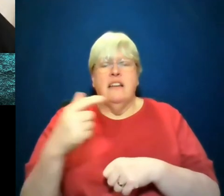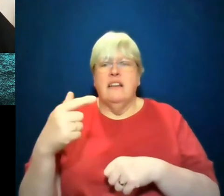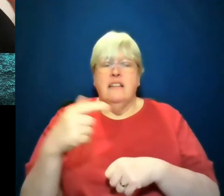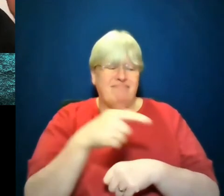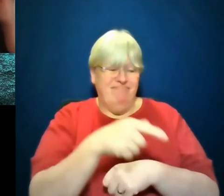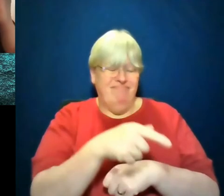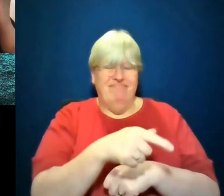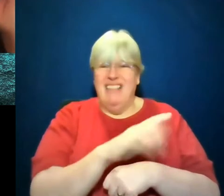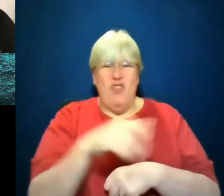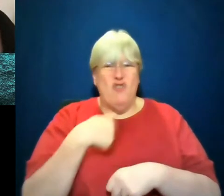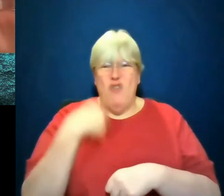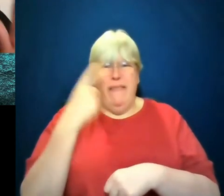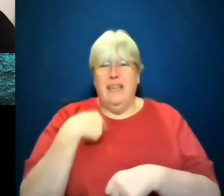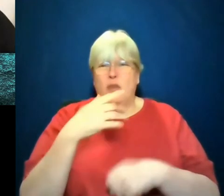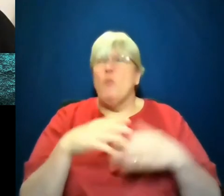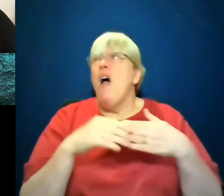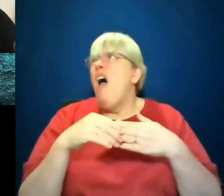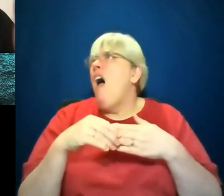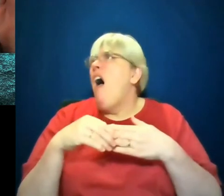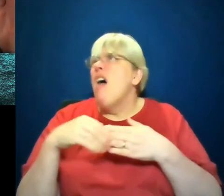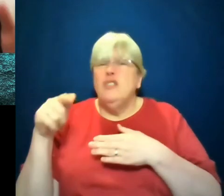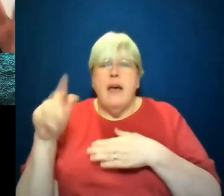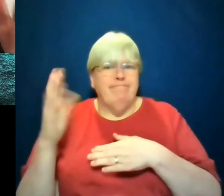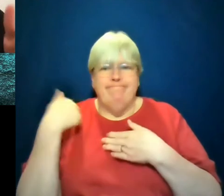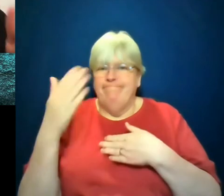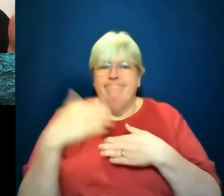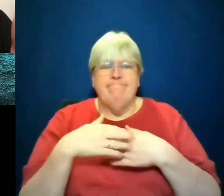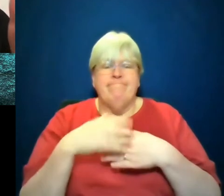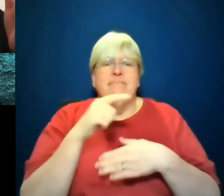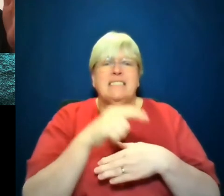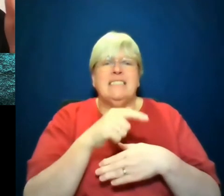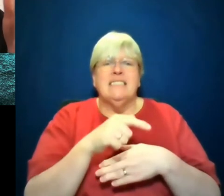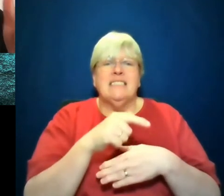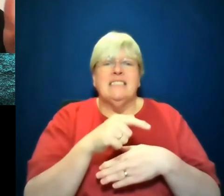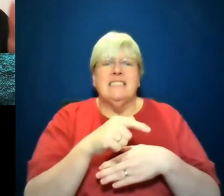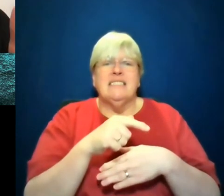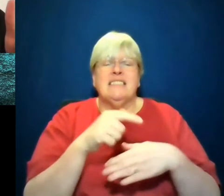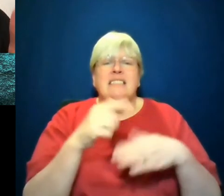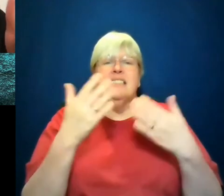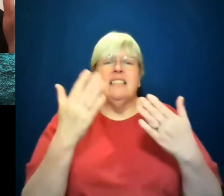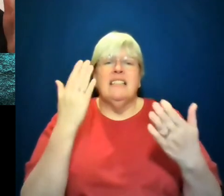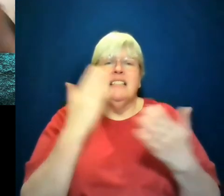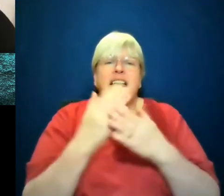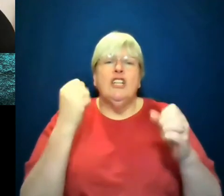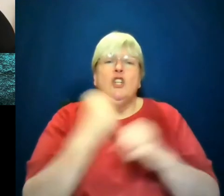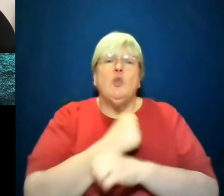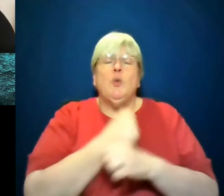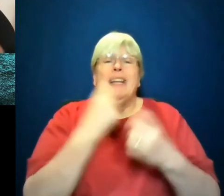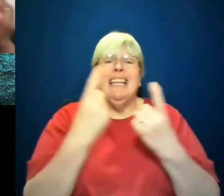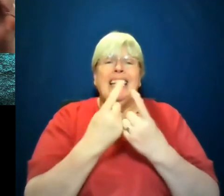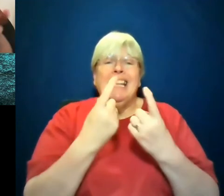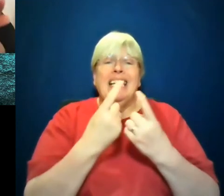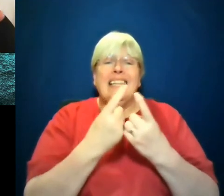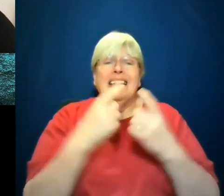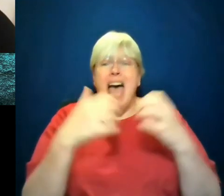Like nobody doing, that's not true to say nobody. There are plenty of people in this country who are doing deep thinking about how can I be